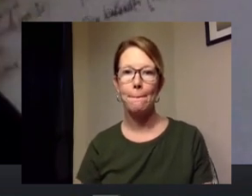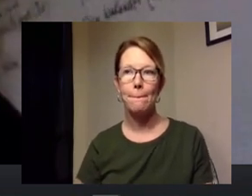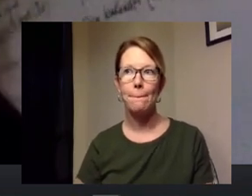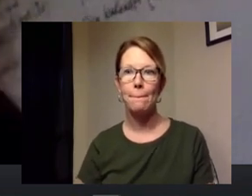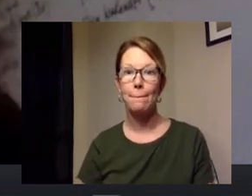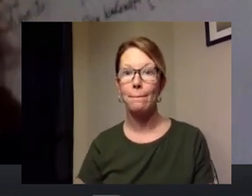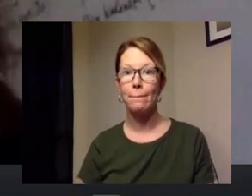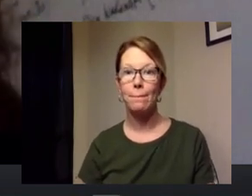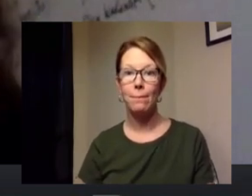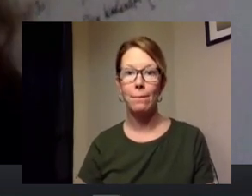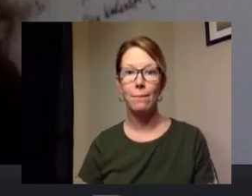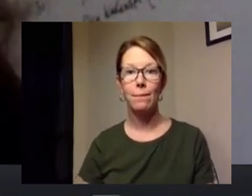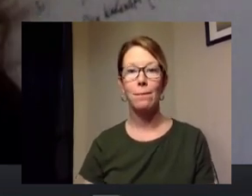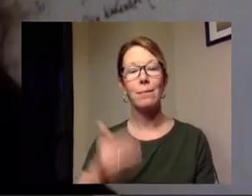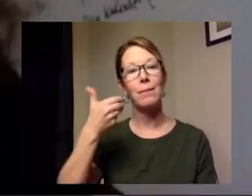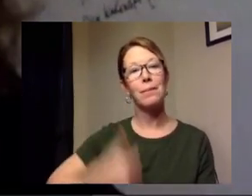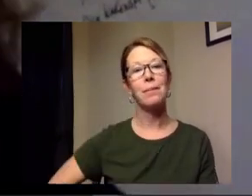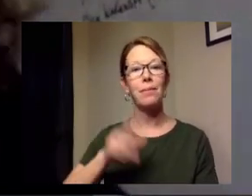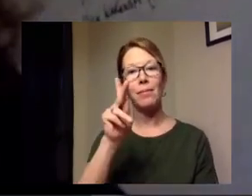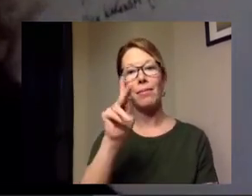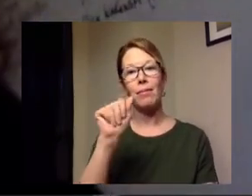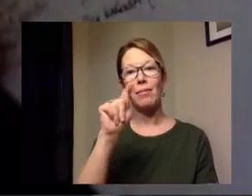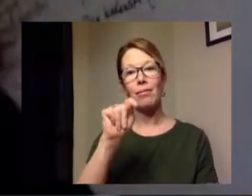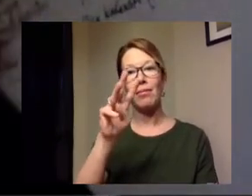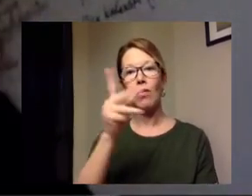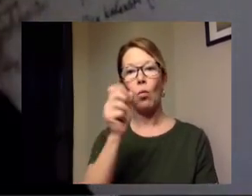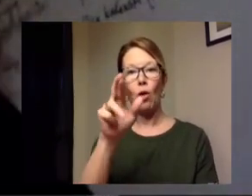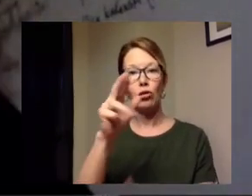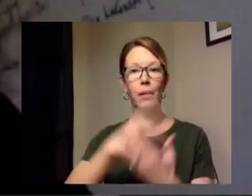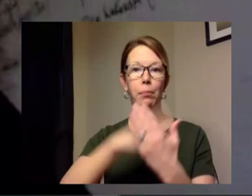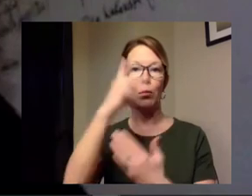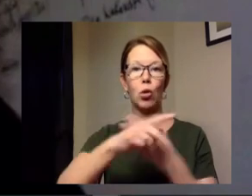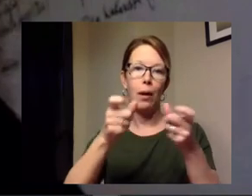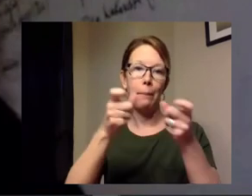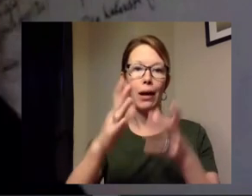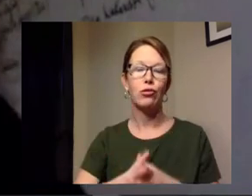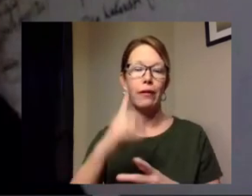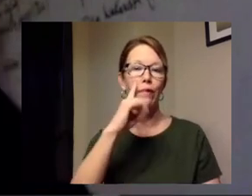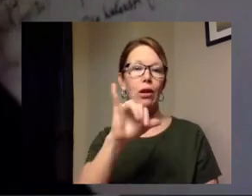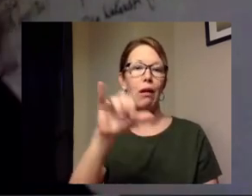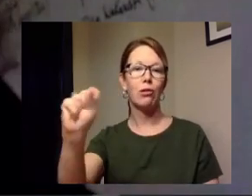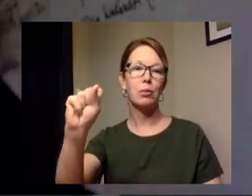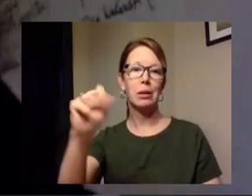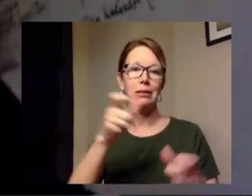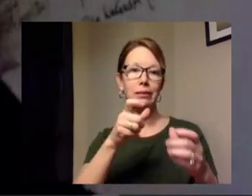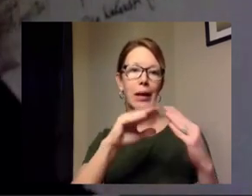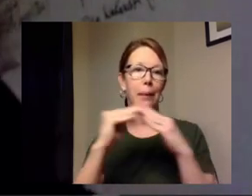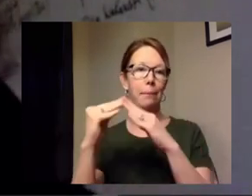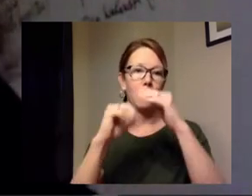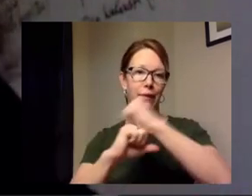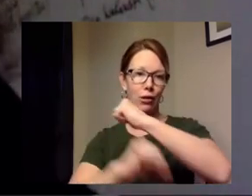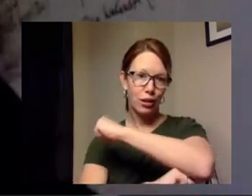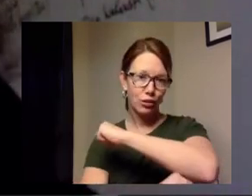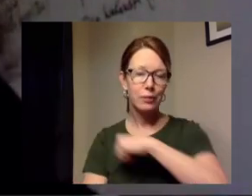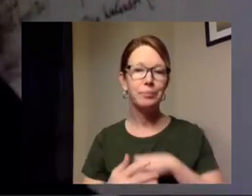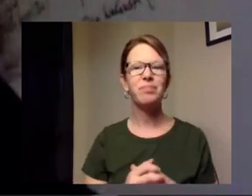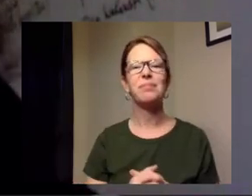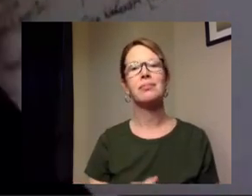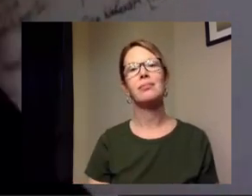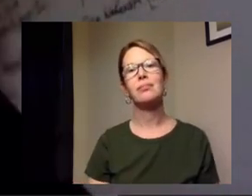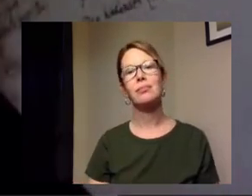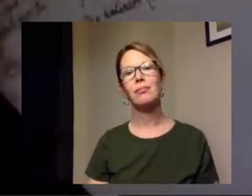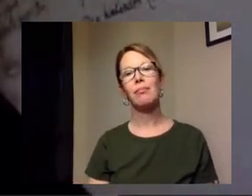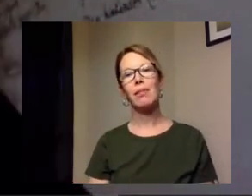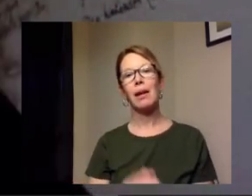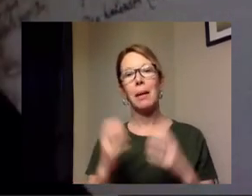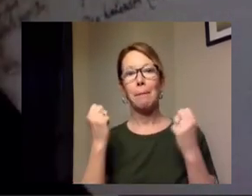hi my name is kat walter and i'm the program manager at the yellow springs community foundation and quite a few amazing